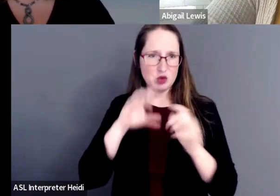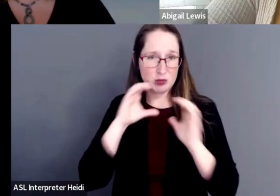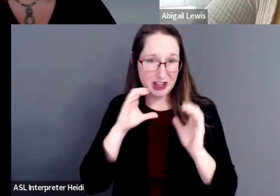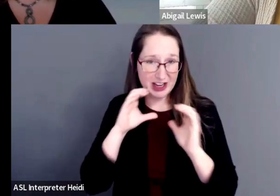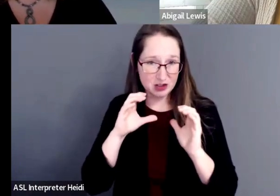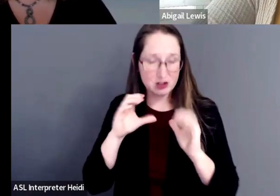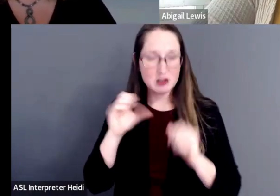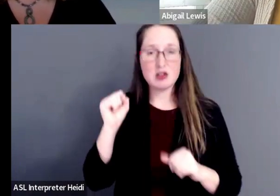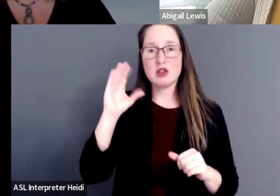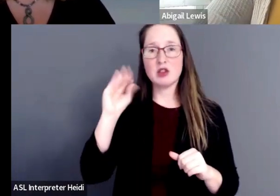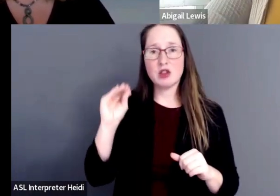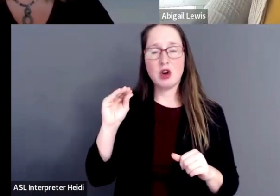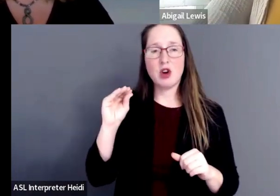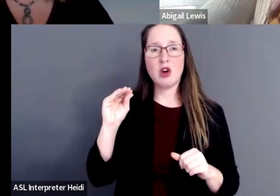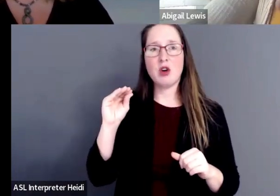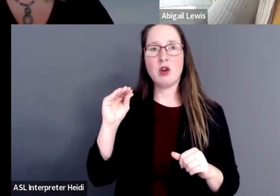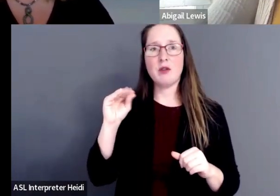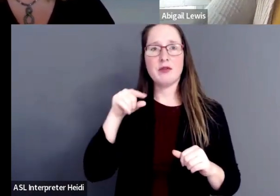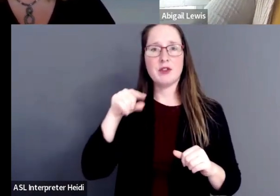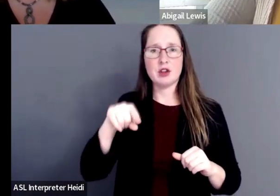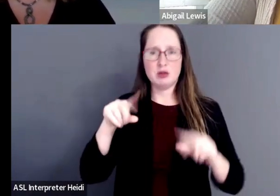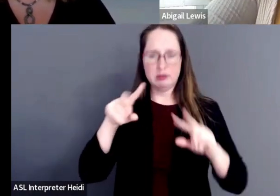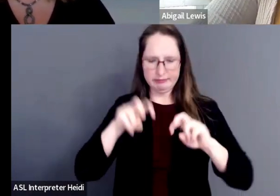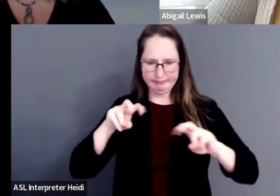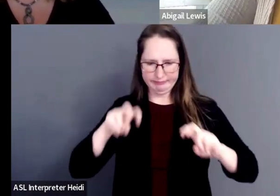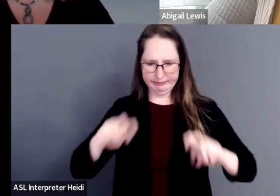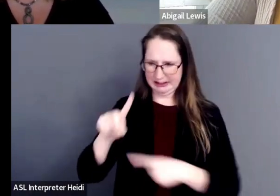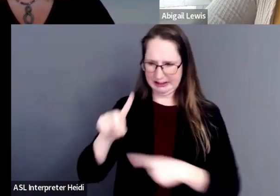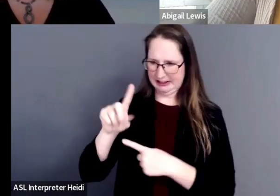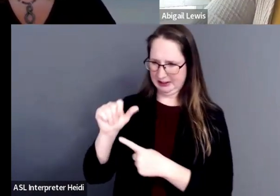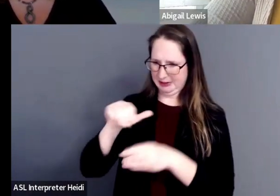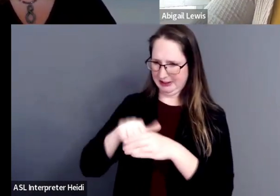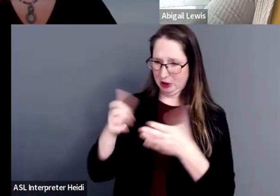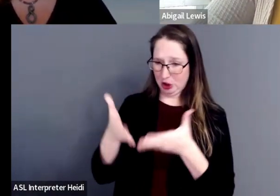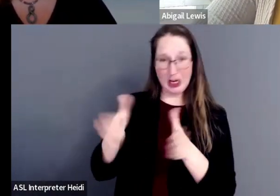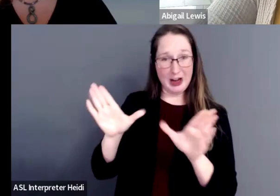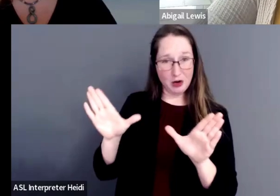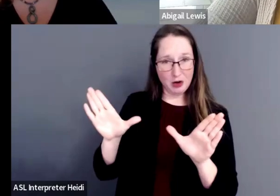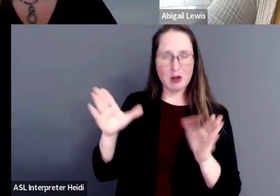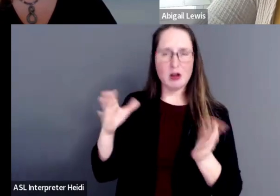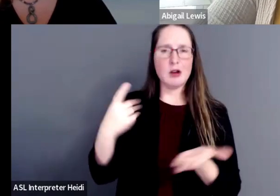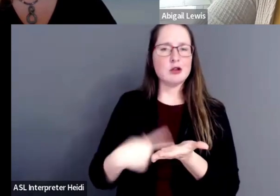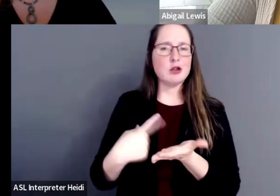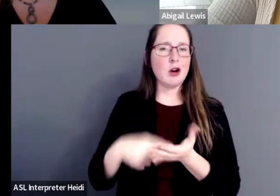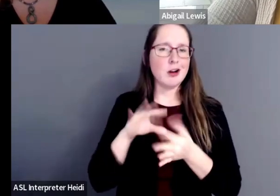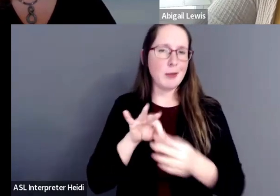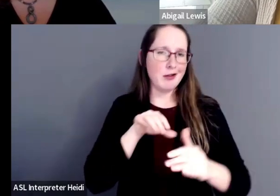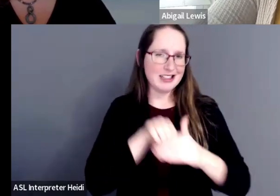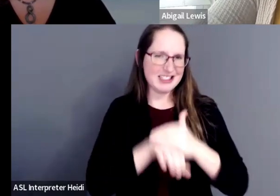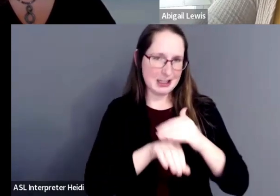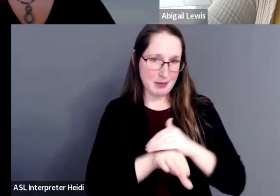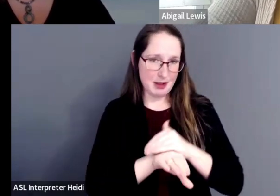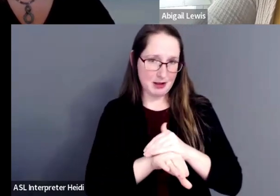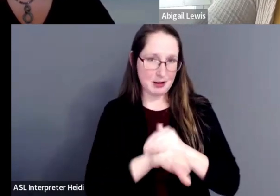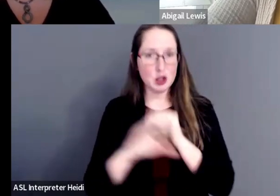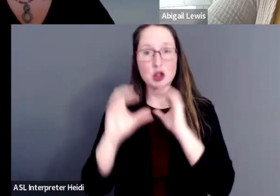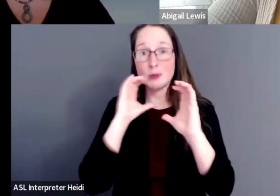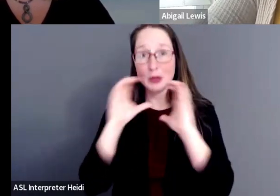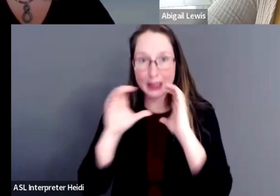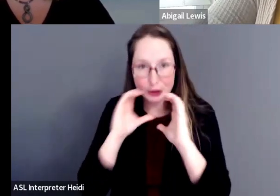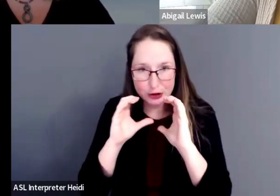So when you look at disability in general, we talk about accessibility, but this is communication.